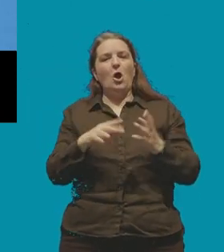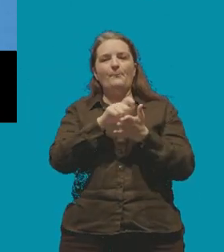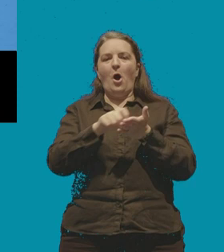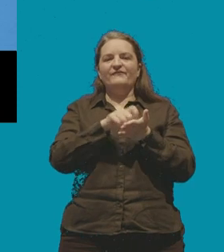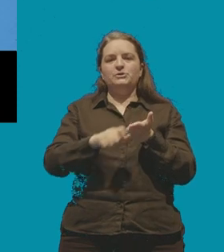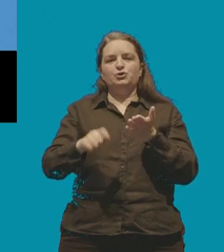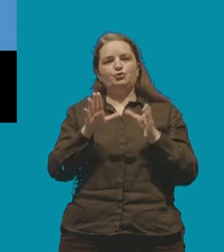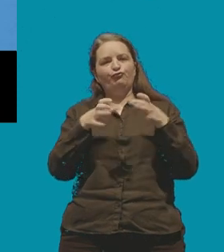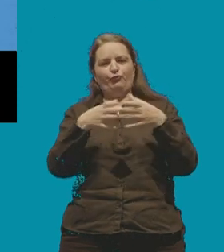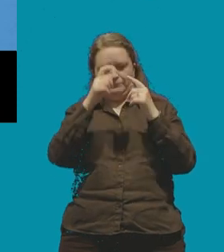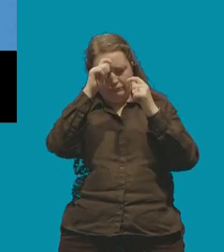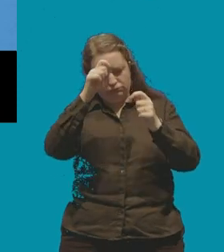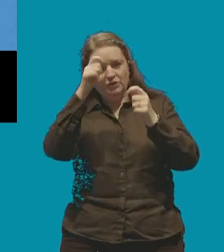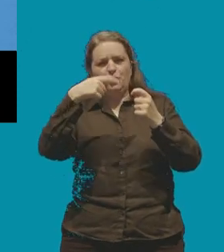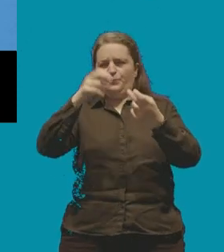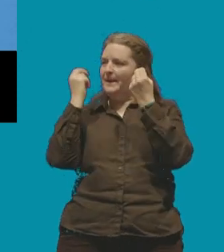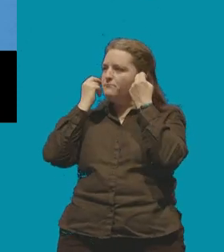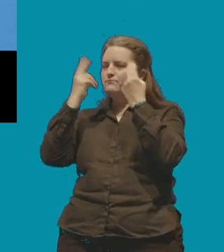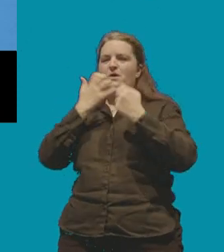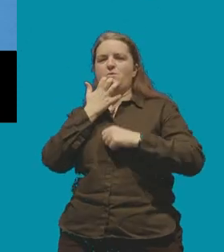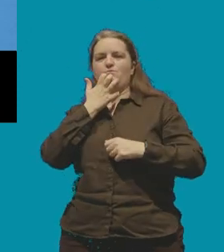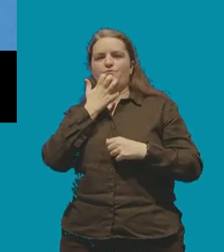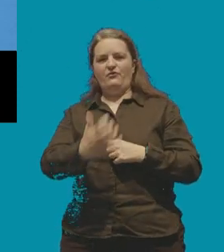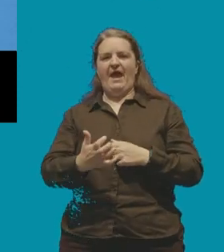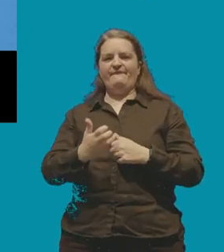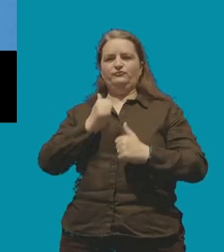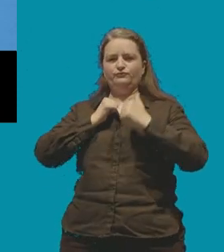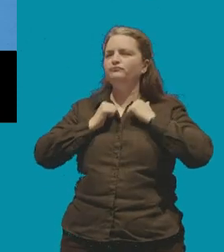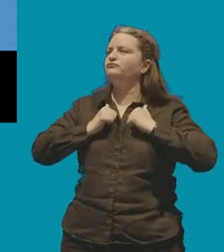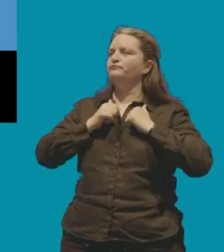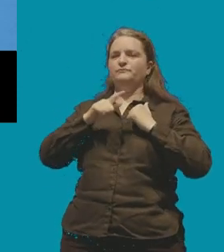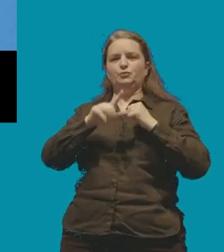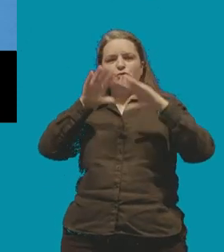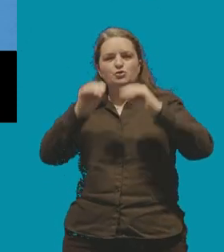stand against their own employer and stopped this policy in its tracks